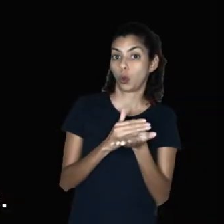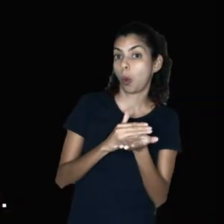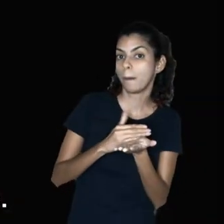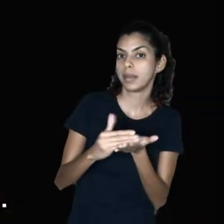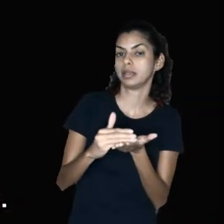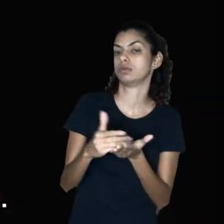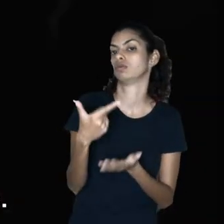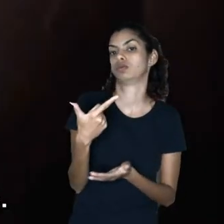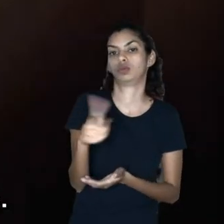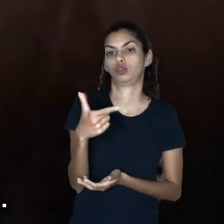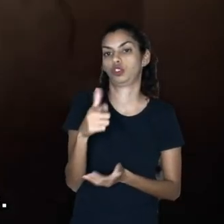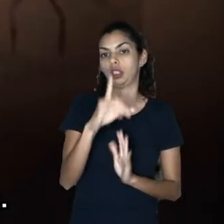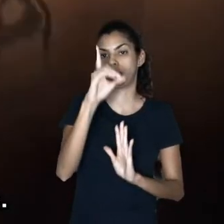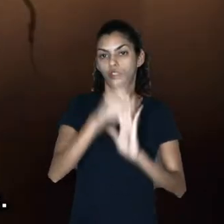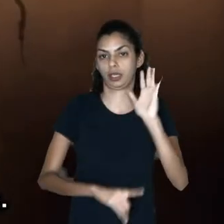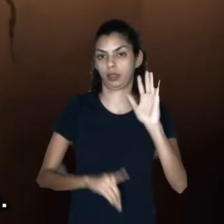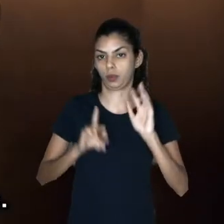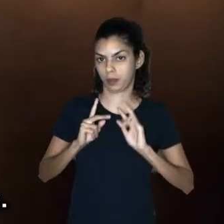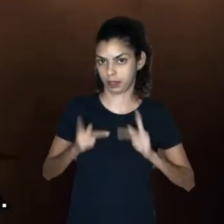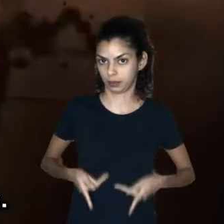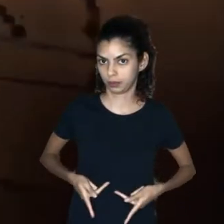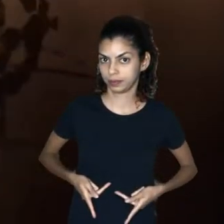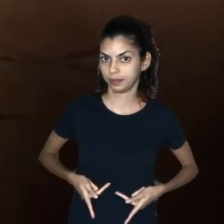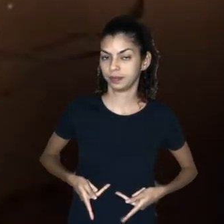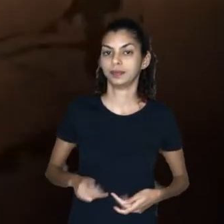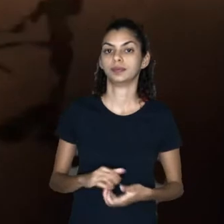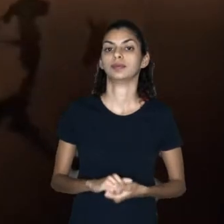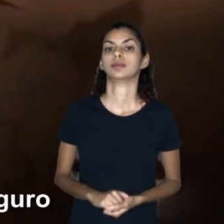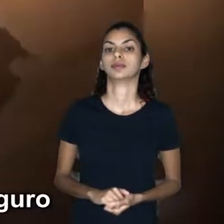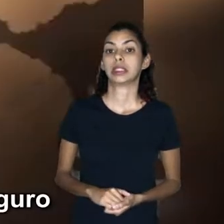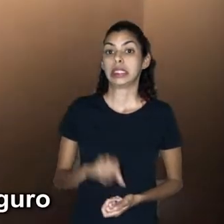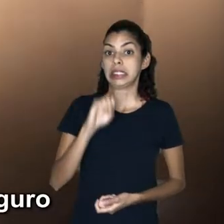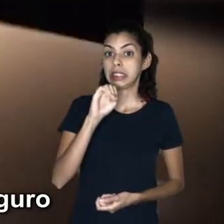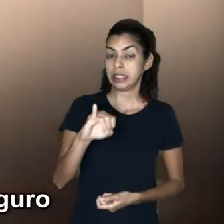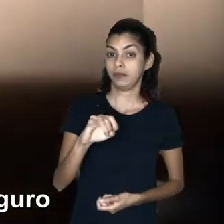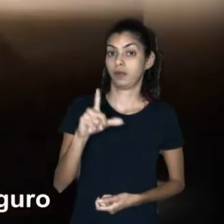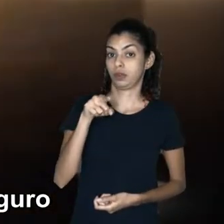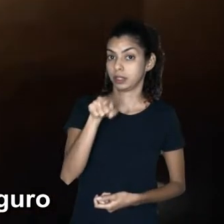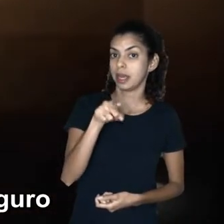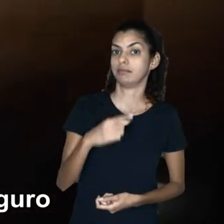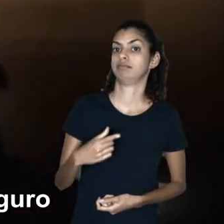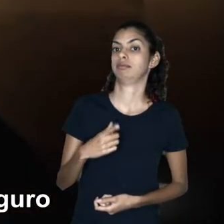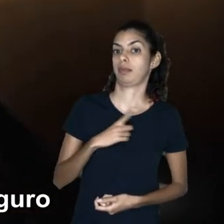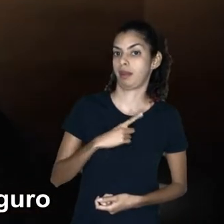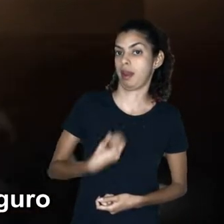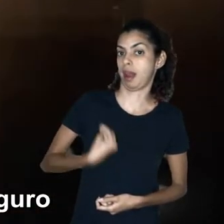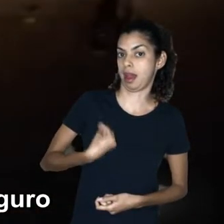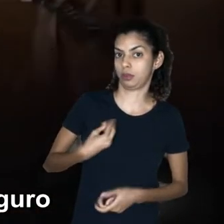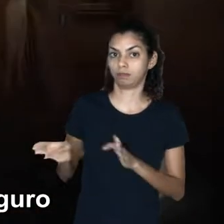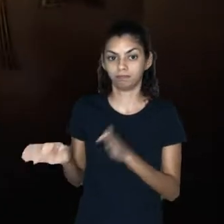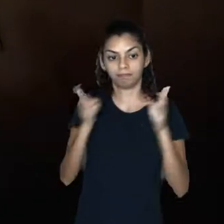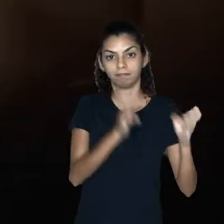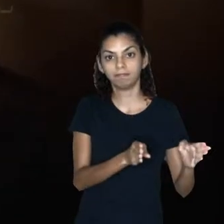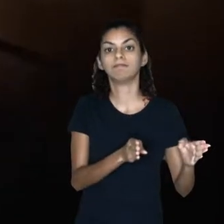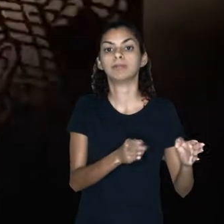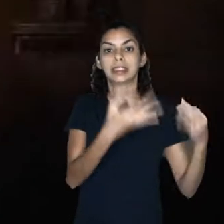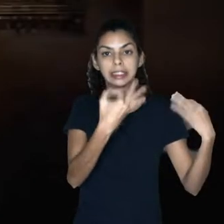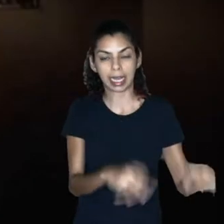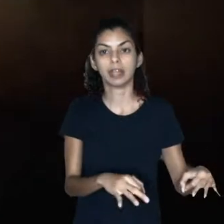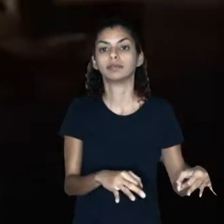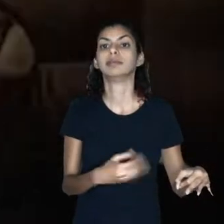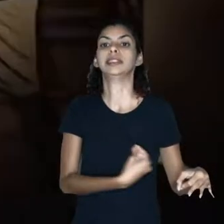At first, there were no human rights. If you were in with the right crowd, you were safe.